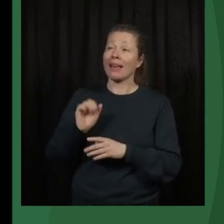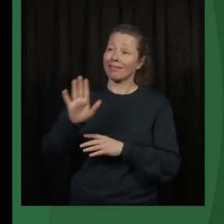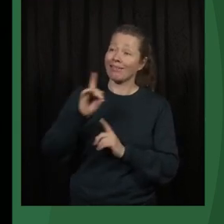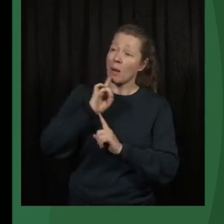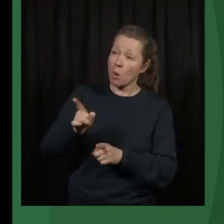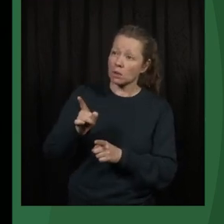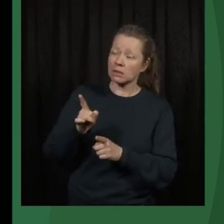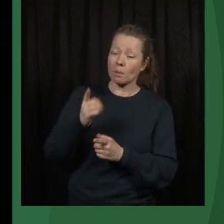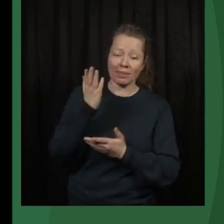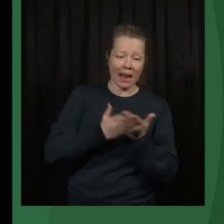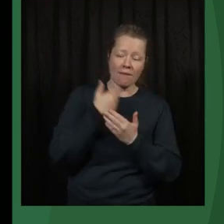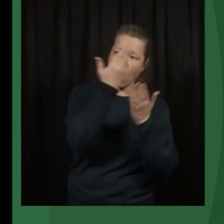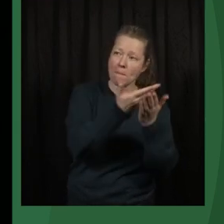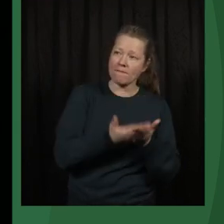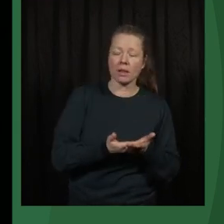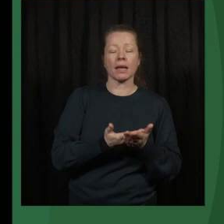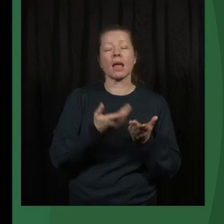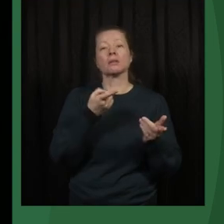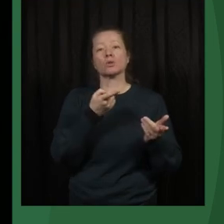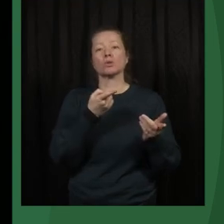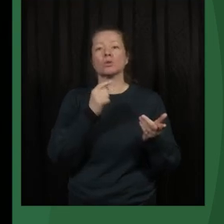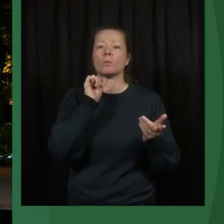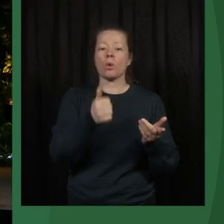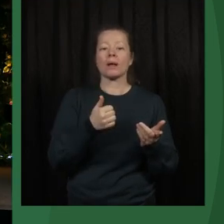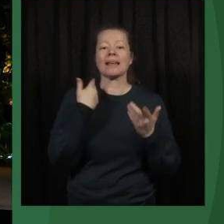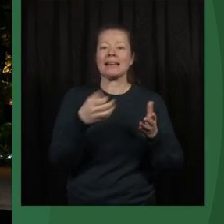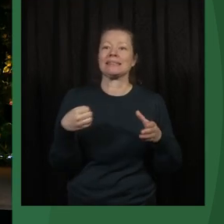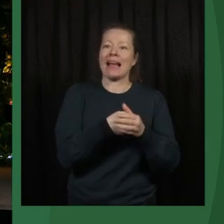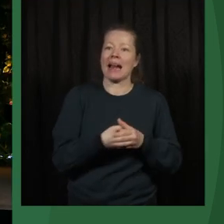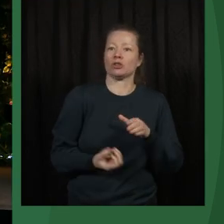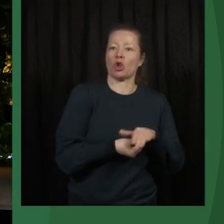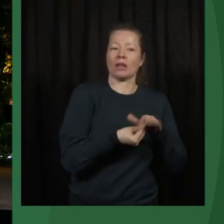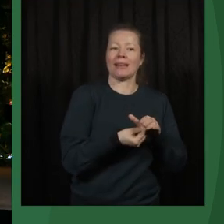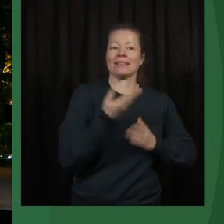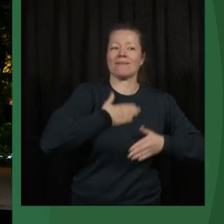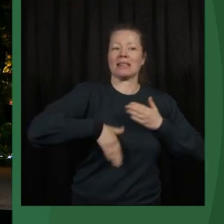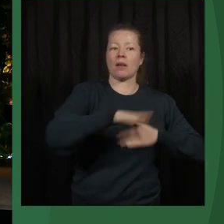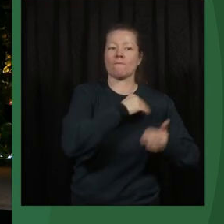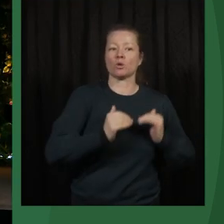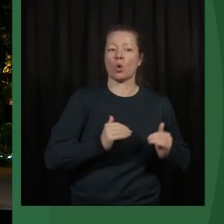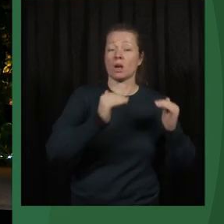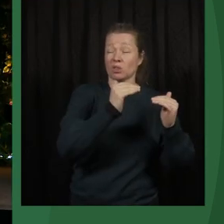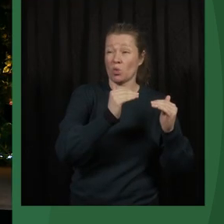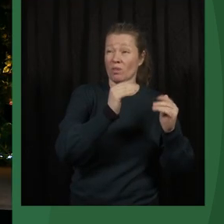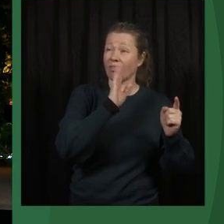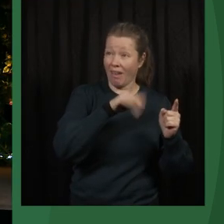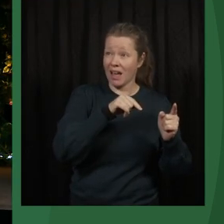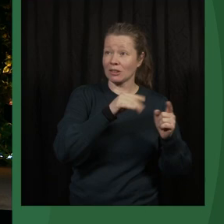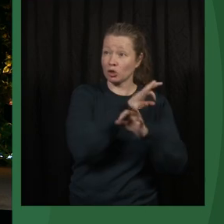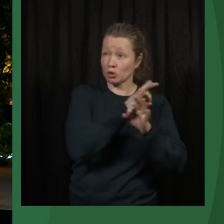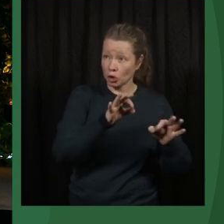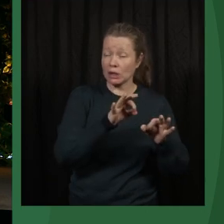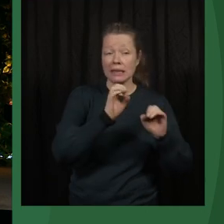you should provide core support to these civil society organizations. That seems to be an obvious